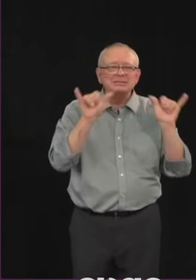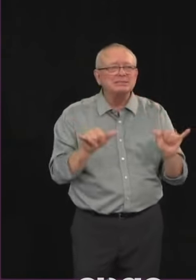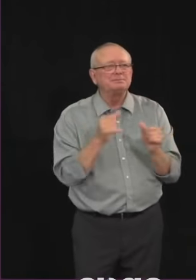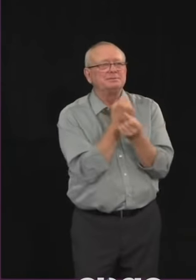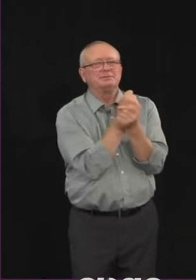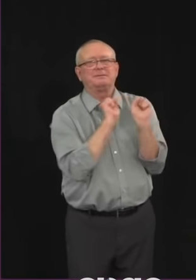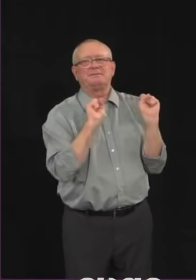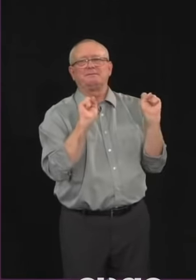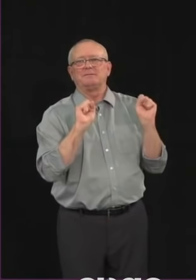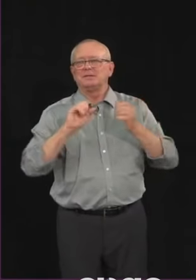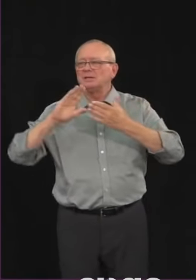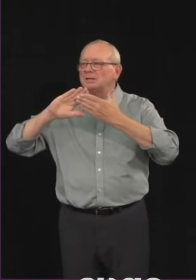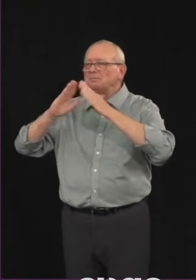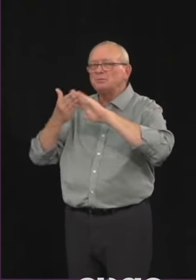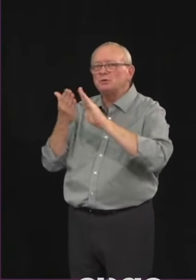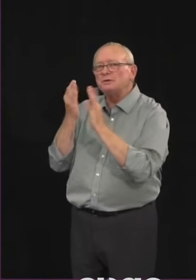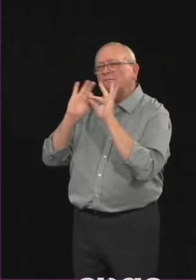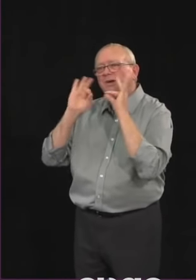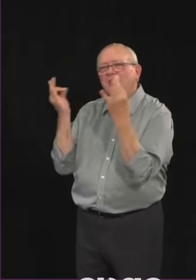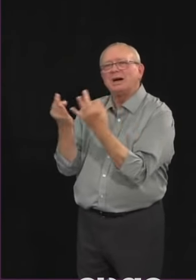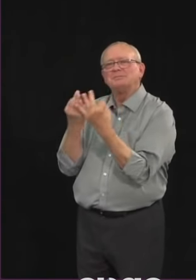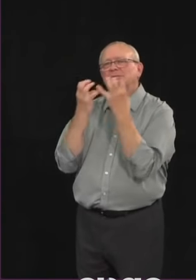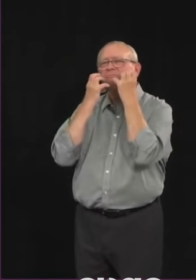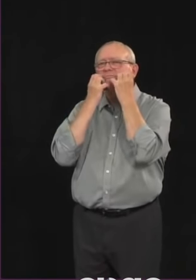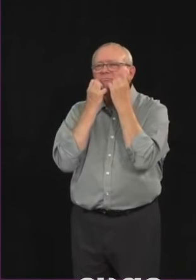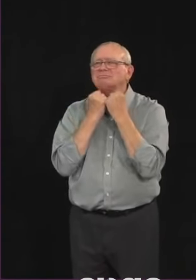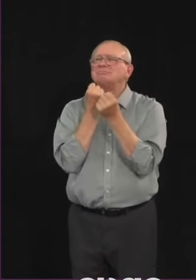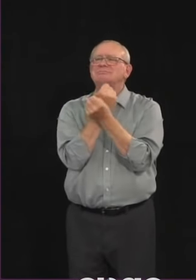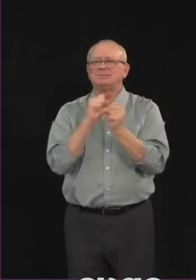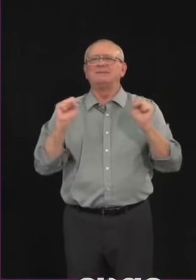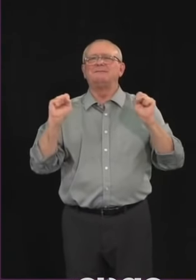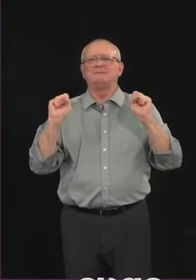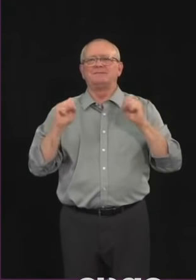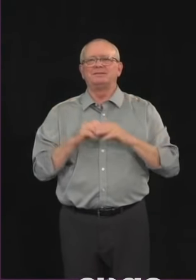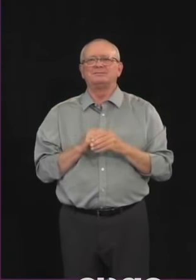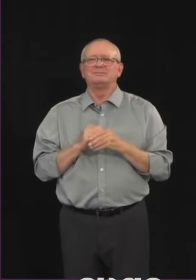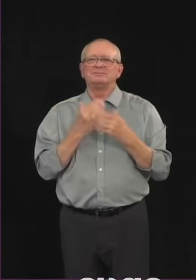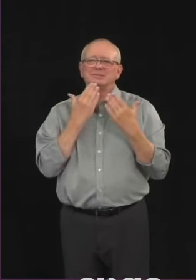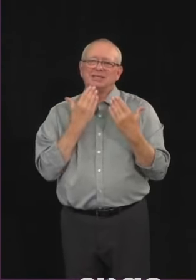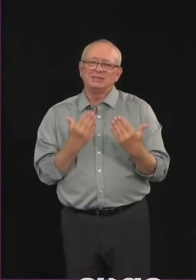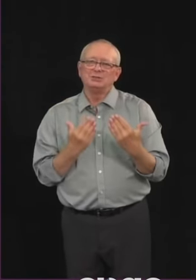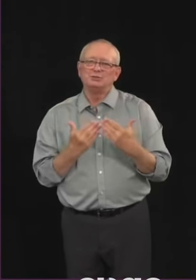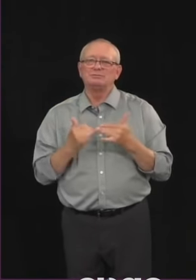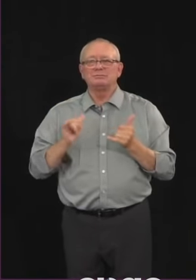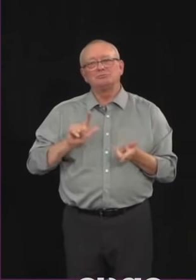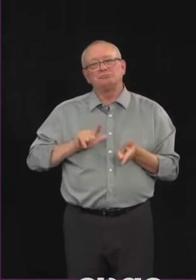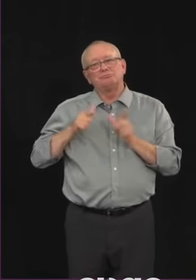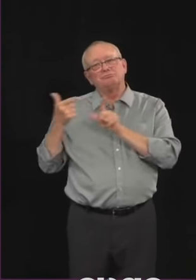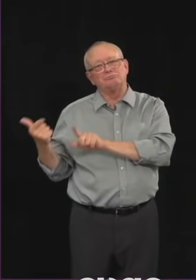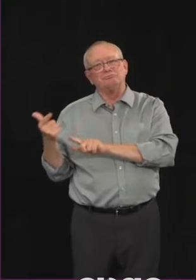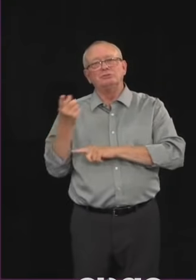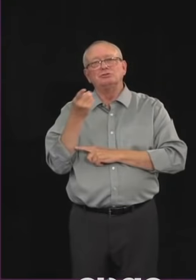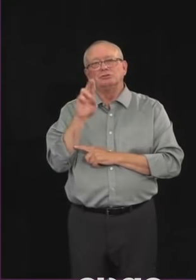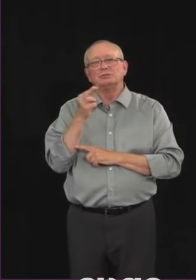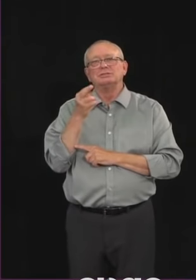now like to ask Dr. Hinshaw to come and provide her comments as well. Dr. Hinshaw.